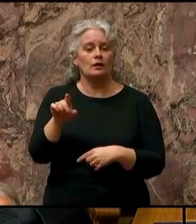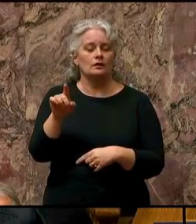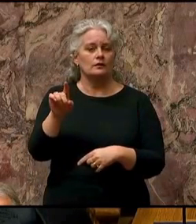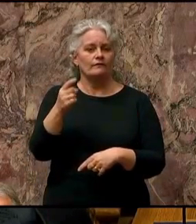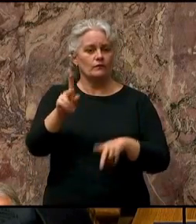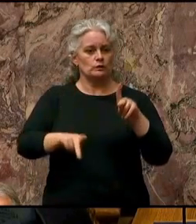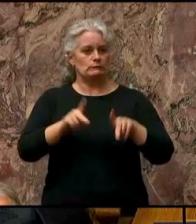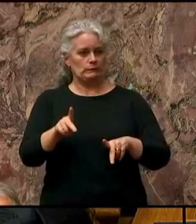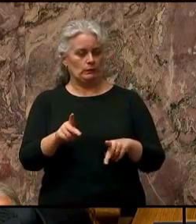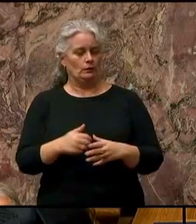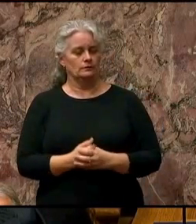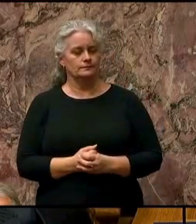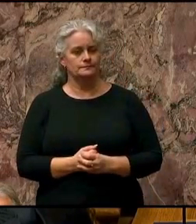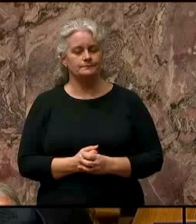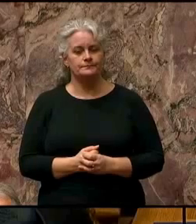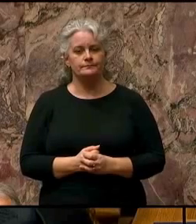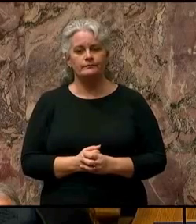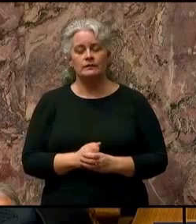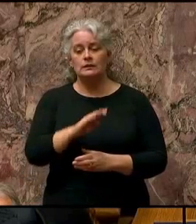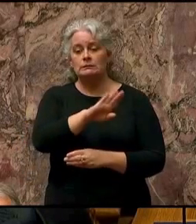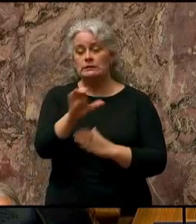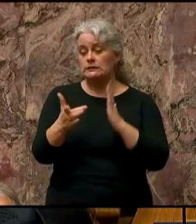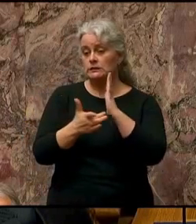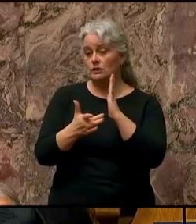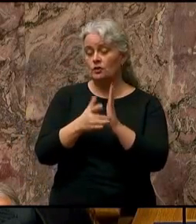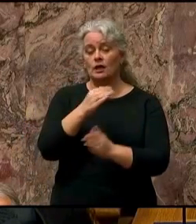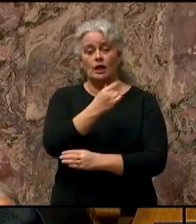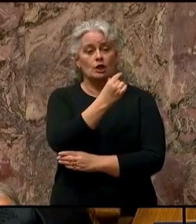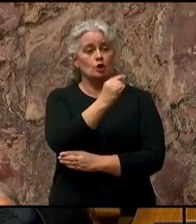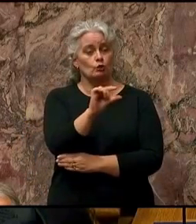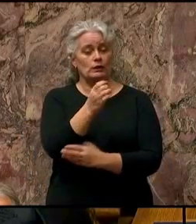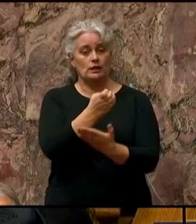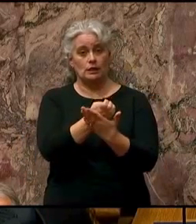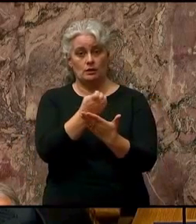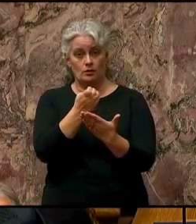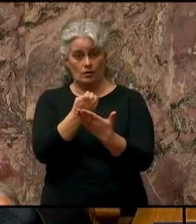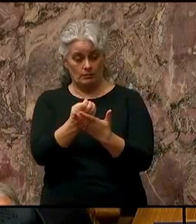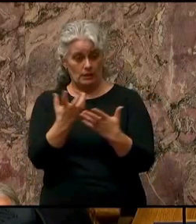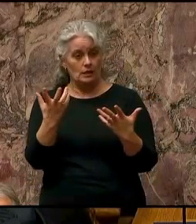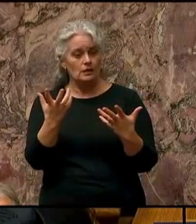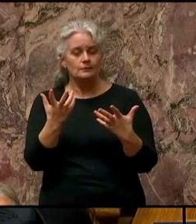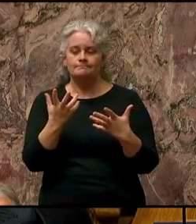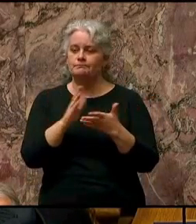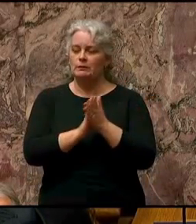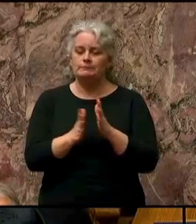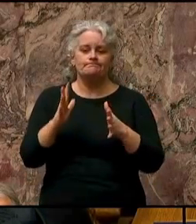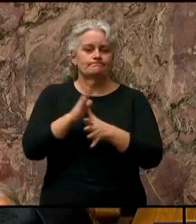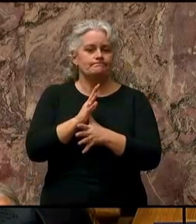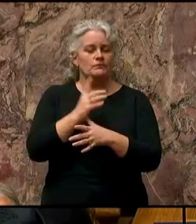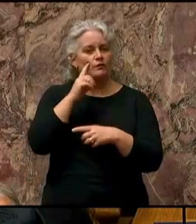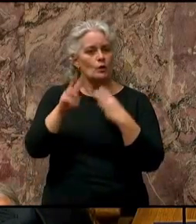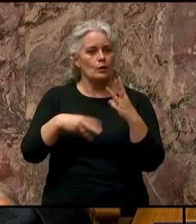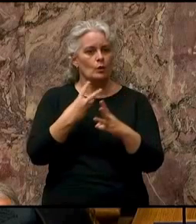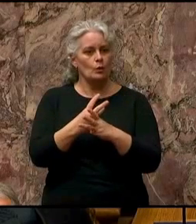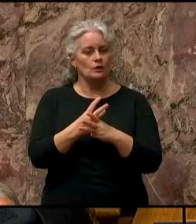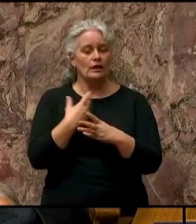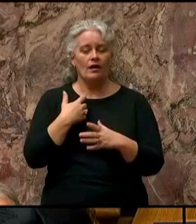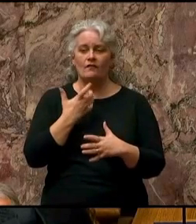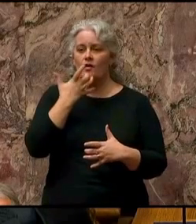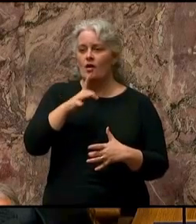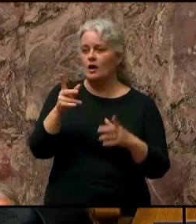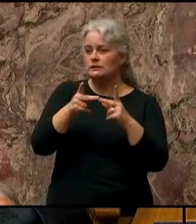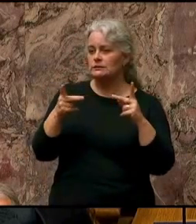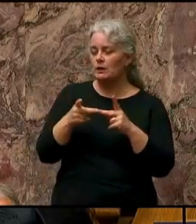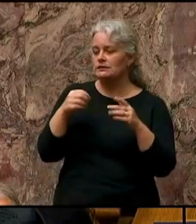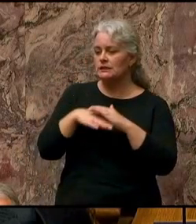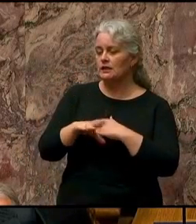BC technology and green economy sectors are putting BC on the world map, with hotspots in Victoria, the